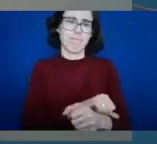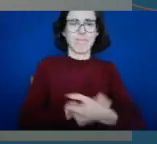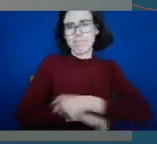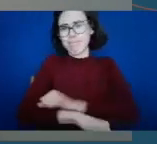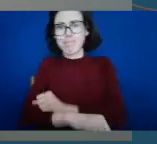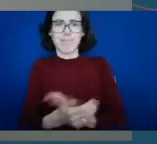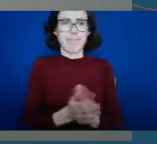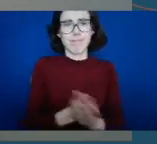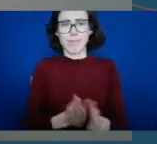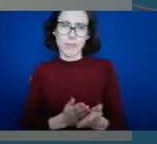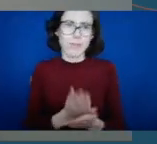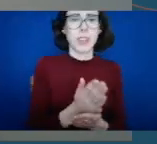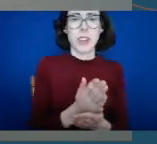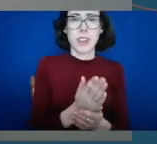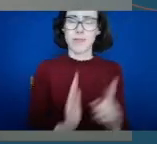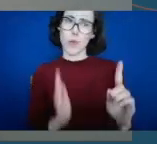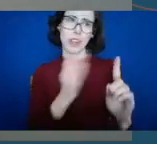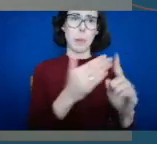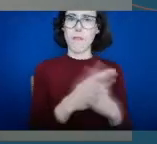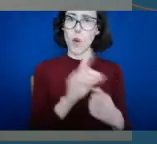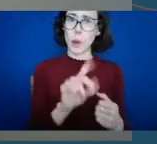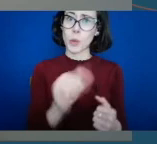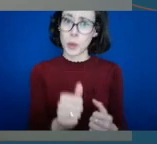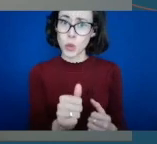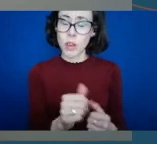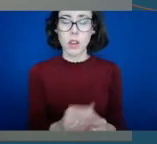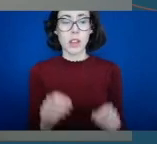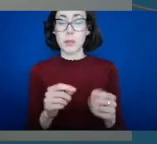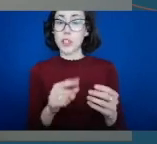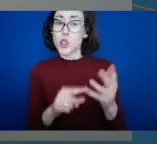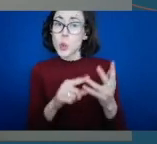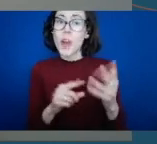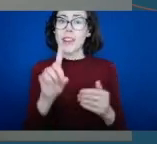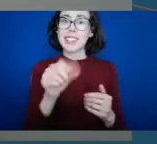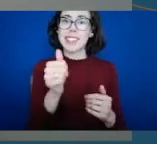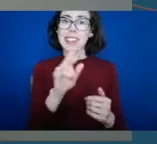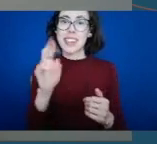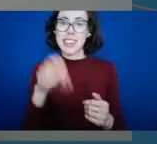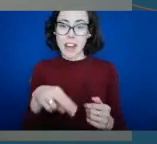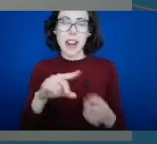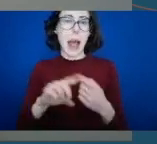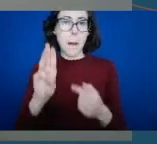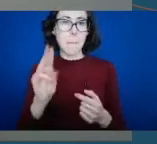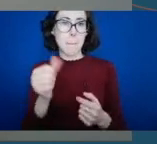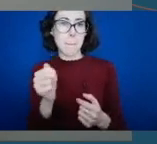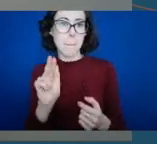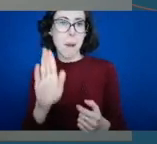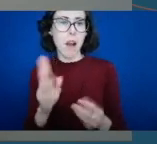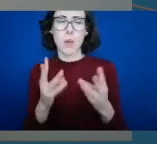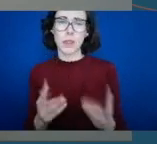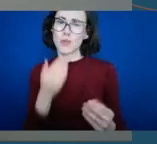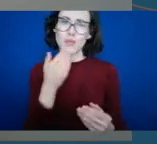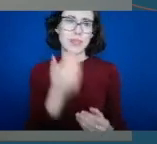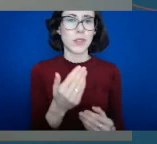on our objectives for 2020. Darren and Paul in particular, would like to pay special mention